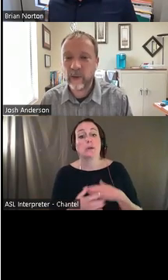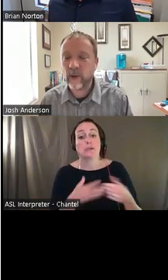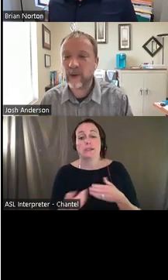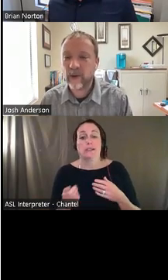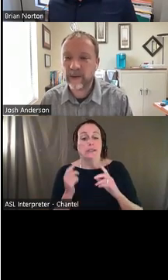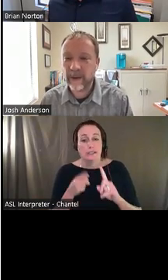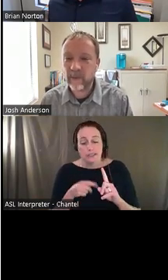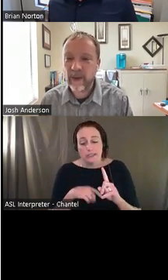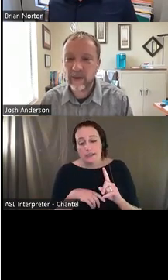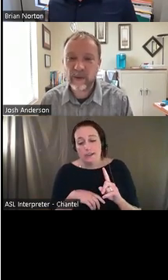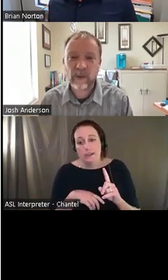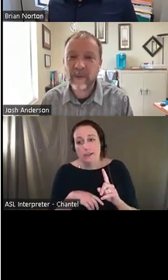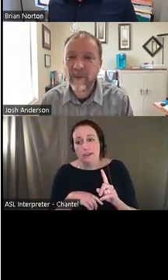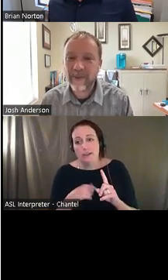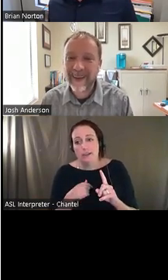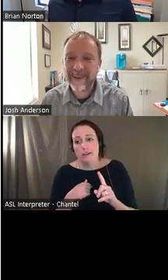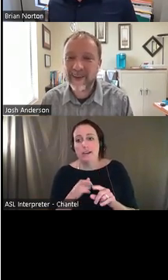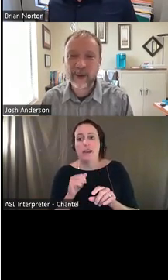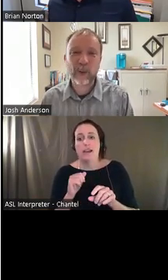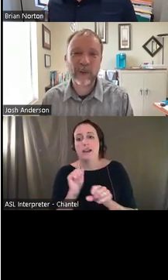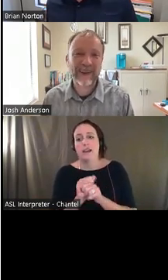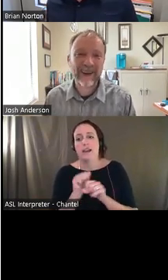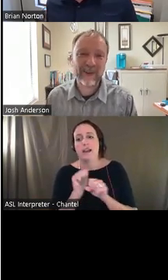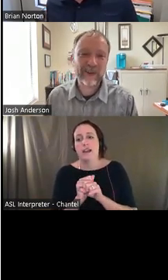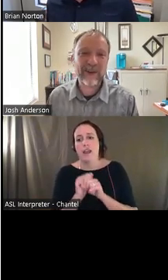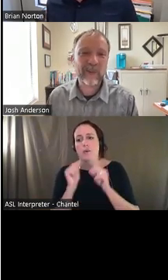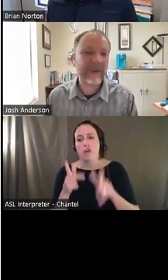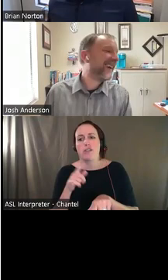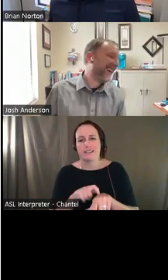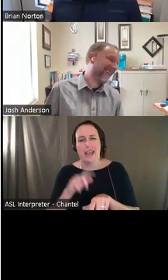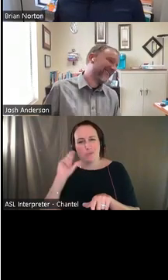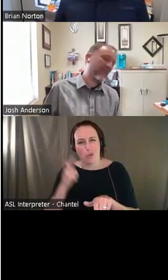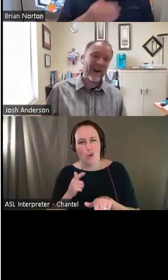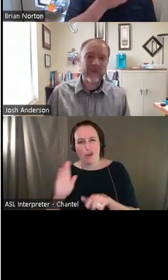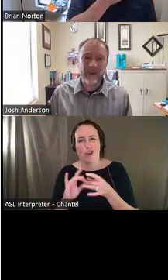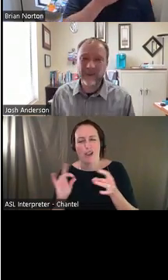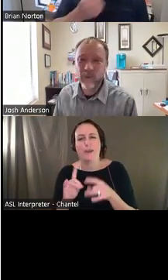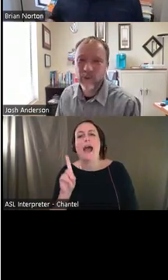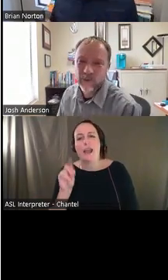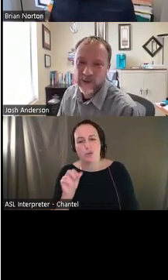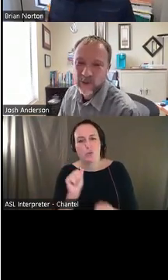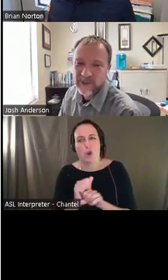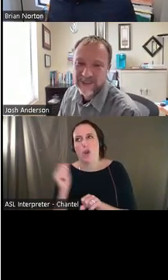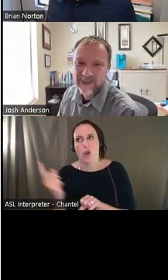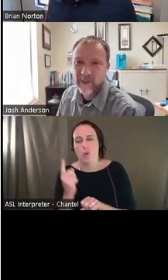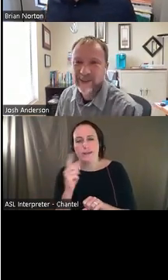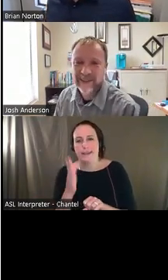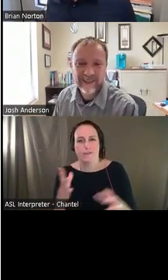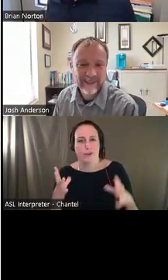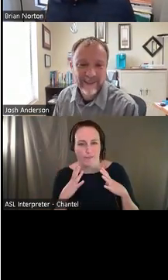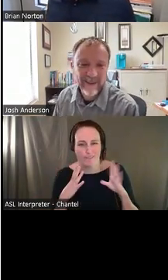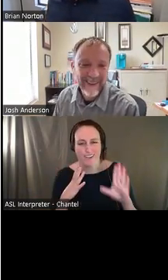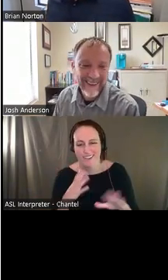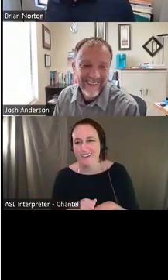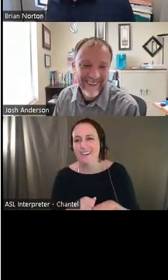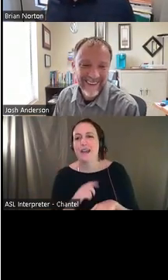yeah. And I do work all the time. That's true. We'll put that in there. saw Laura put that down in the chat, but, uh, so Brian, you were going to leave them with some resources and different things that